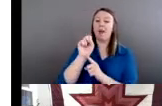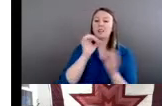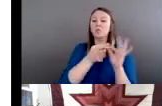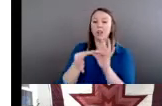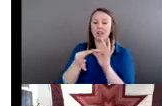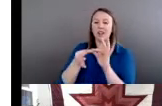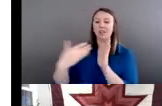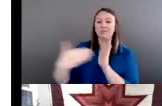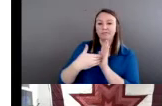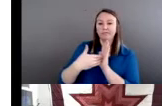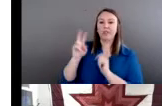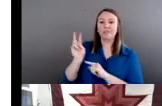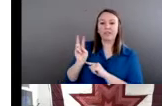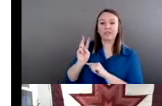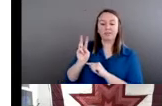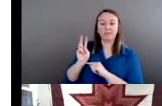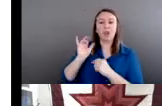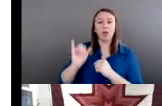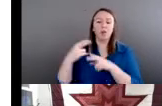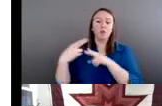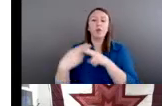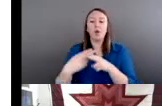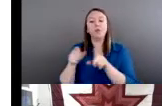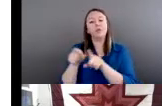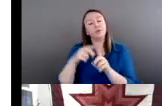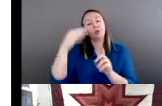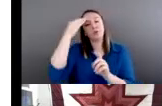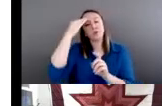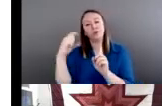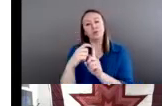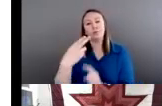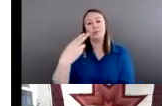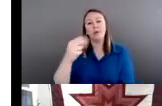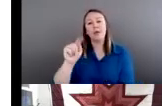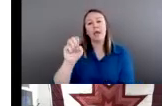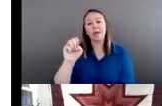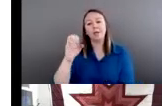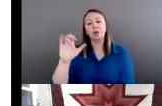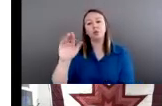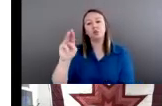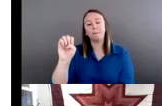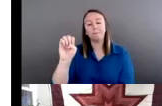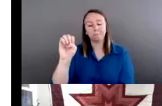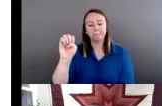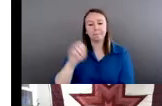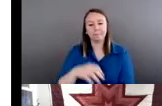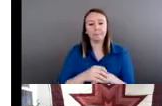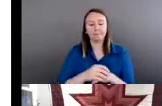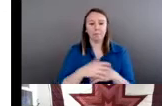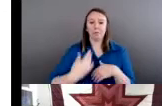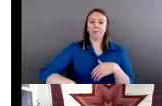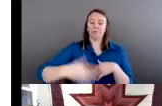also known as hate crimes. So we know that we are struggling with extremely high rates of